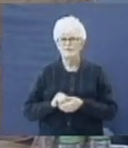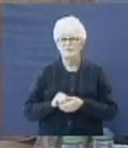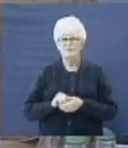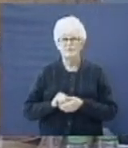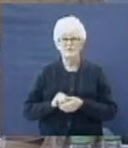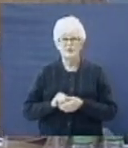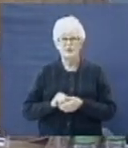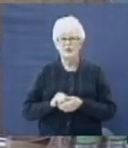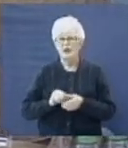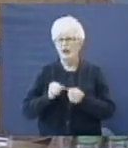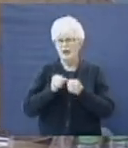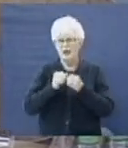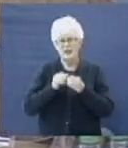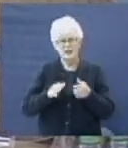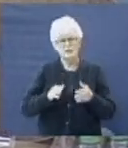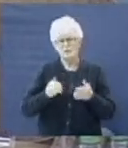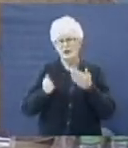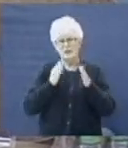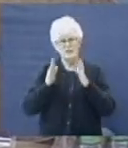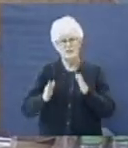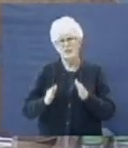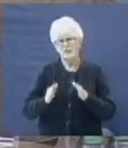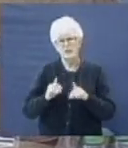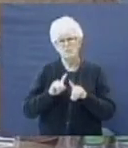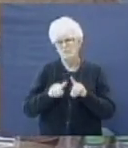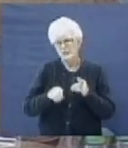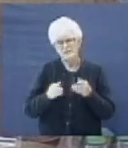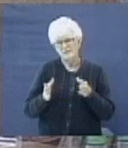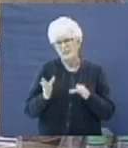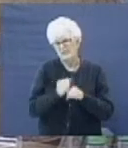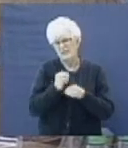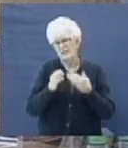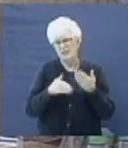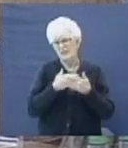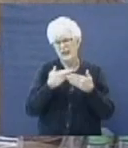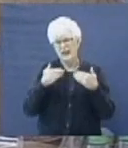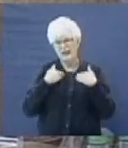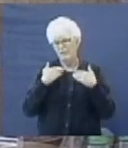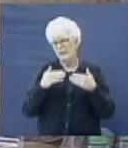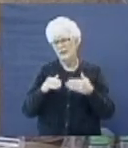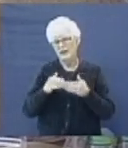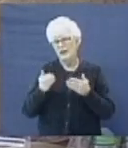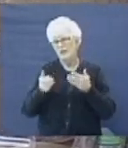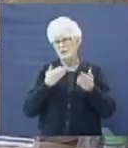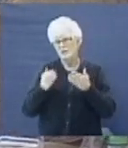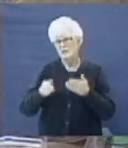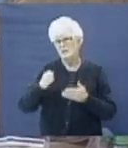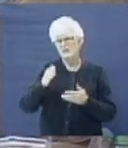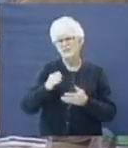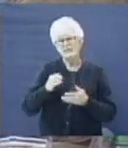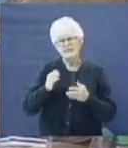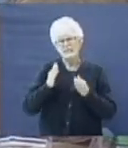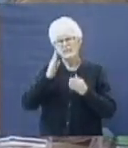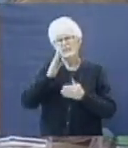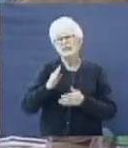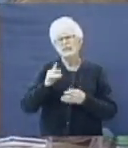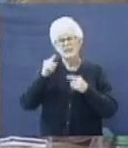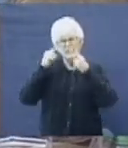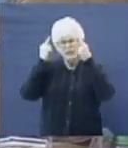Oh, I didn't want to lose my servants. I love them, but they can take all I have. I'm just concerned about my boys.